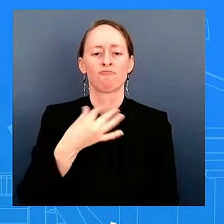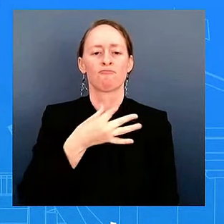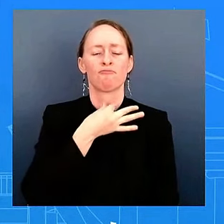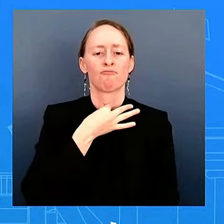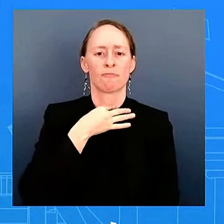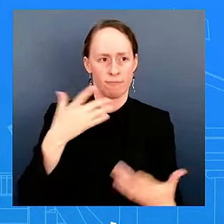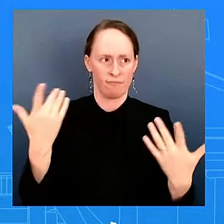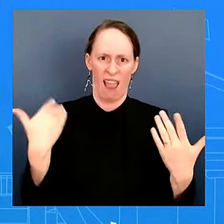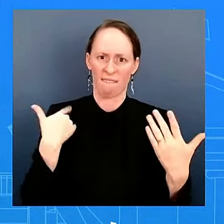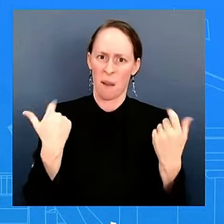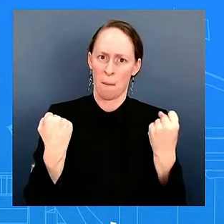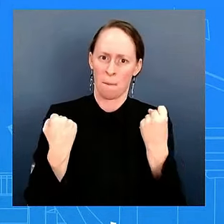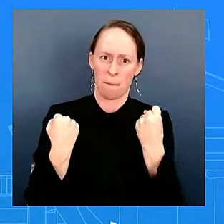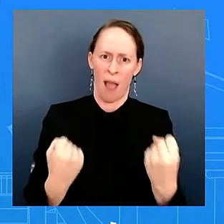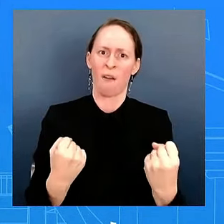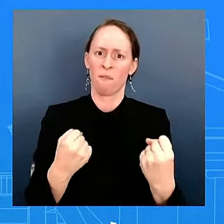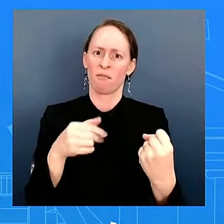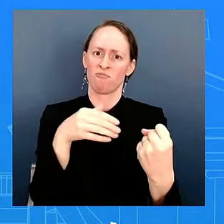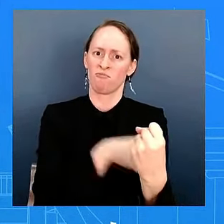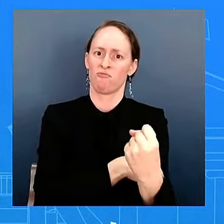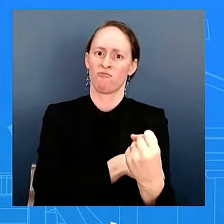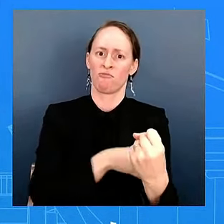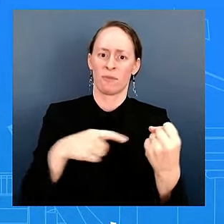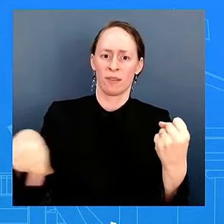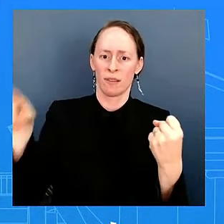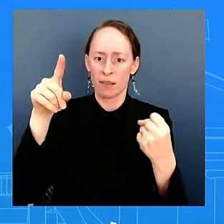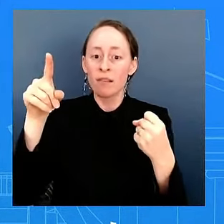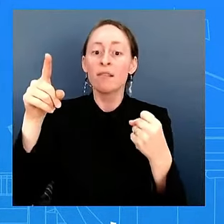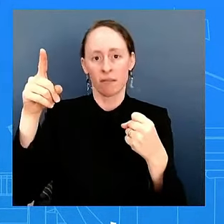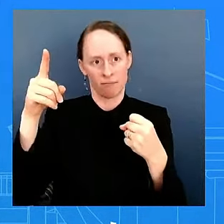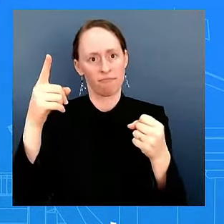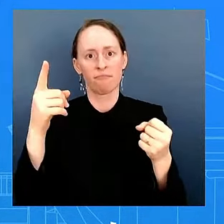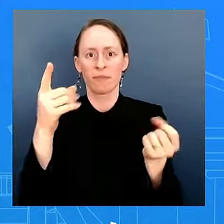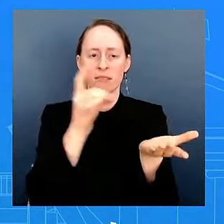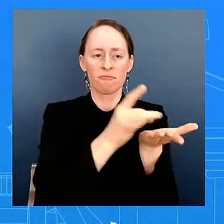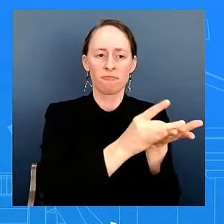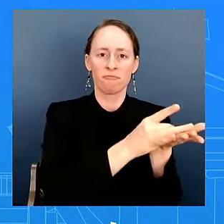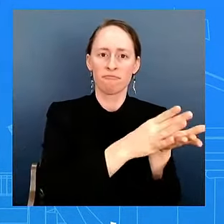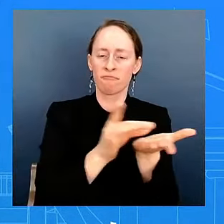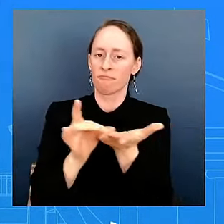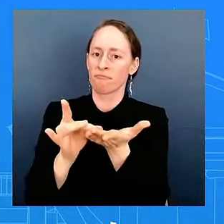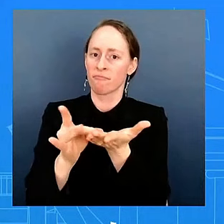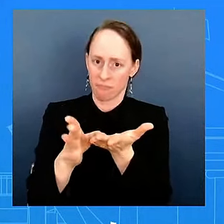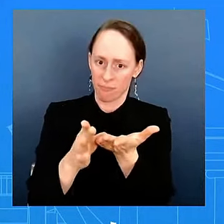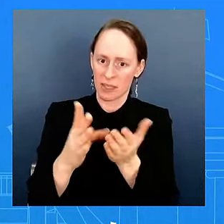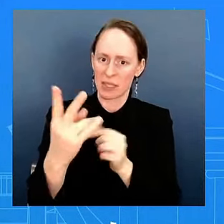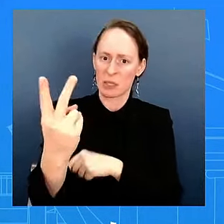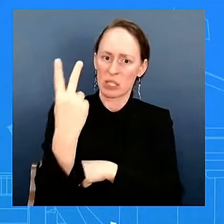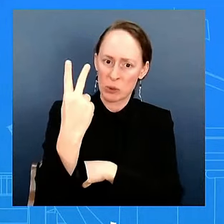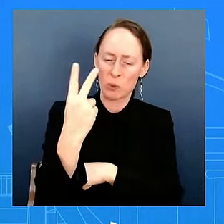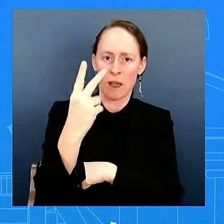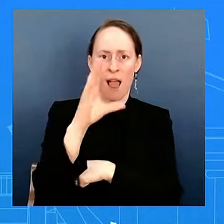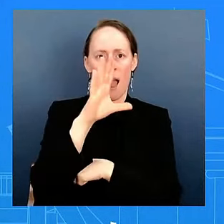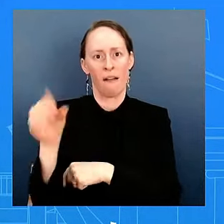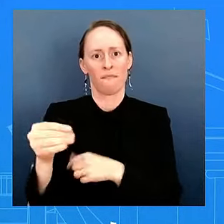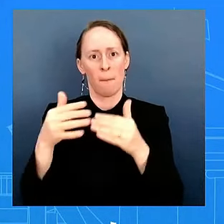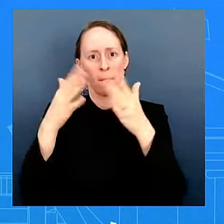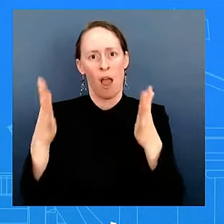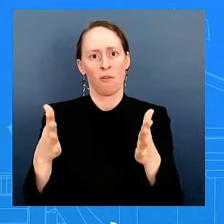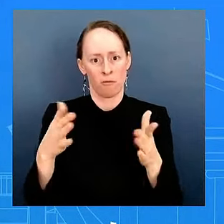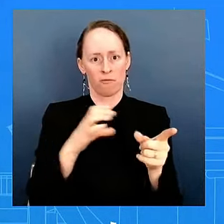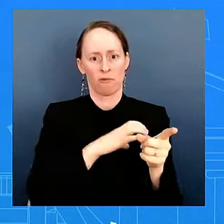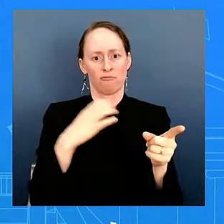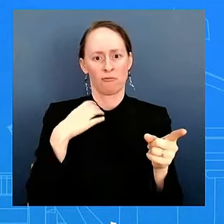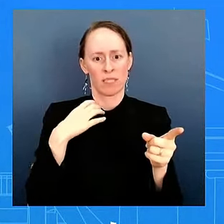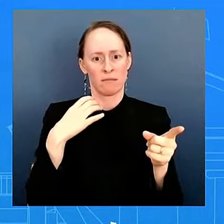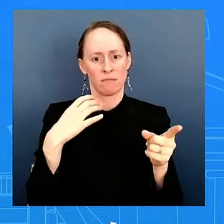two African-American congressmen and women, whether it's Jamal Bowman or now Cori Bush, because they criticize